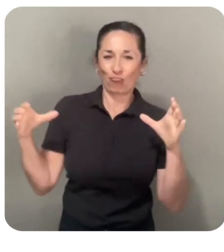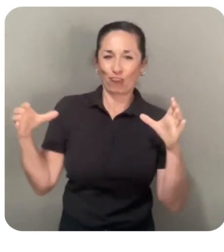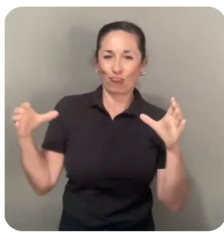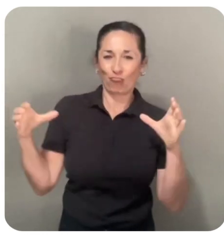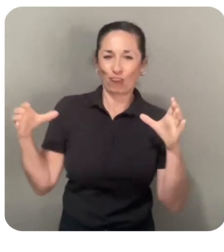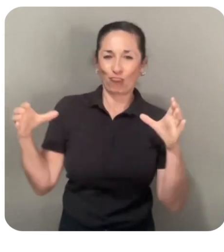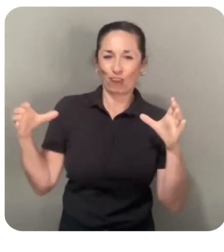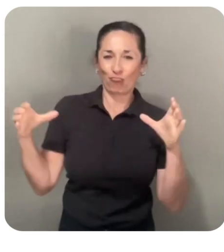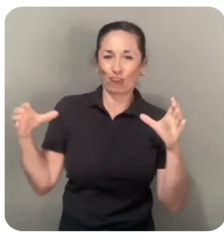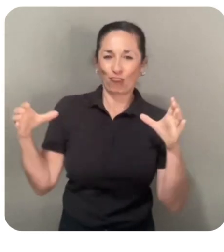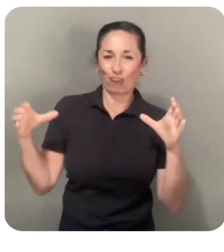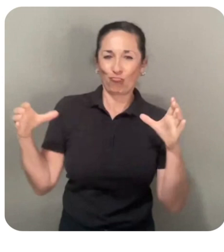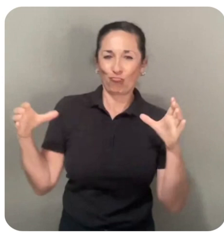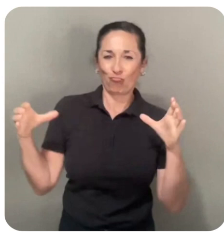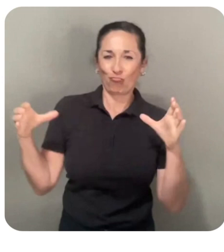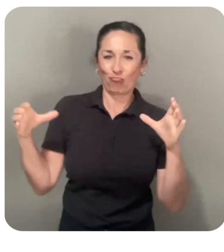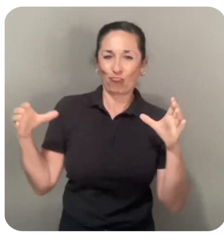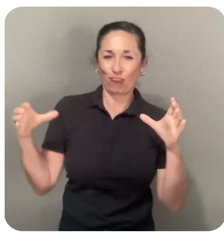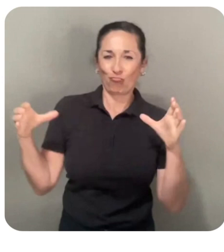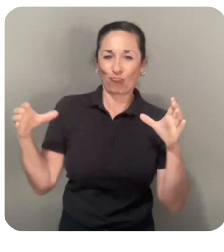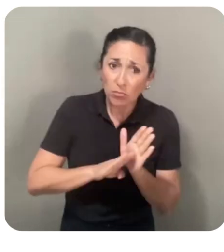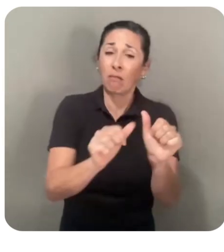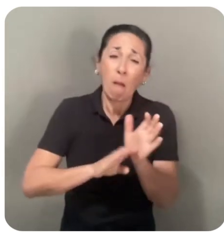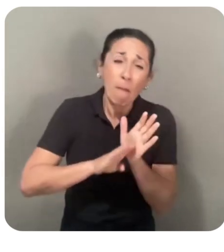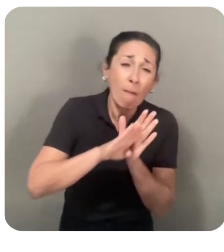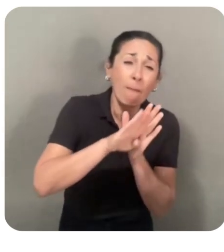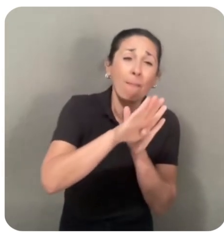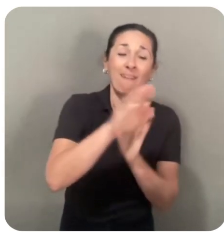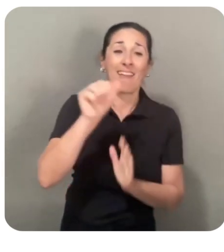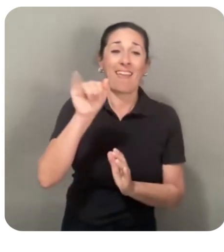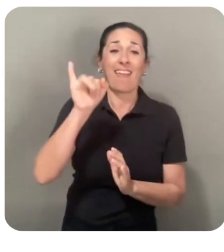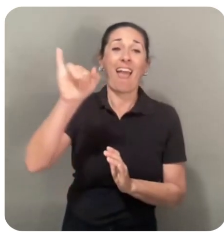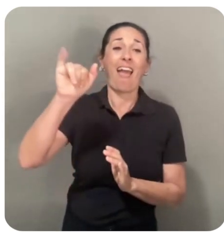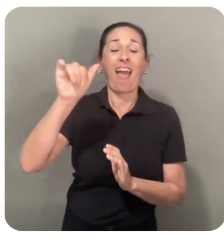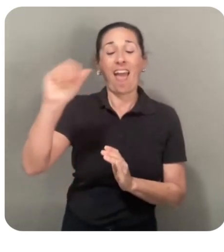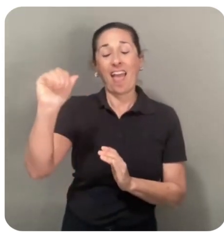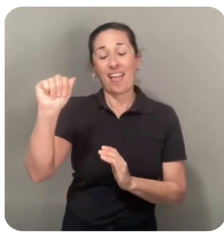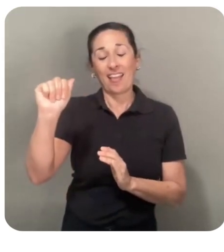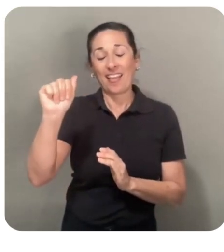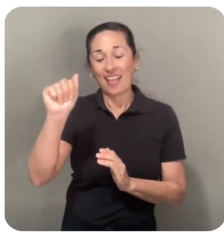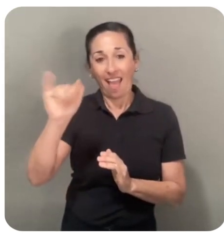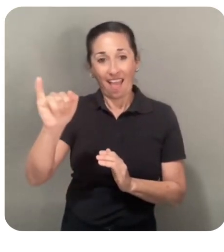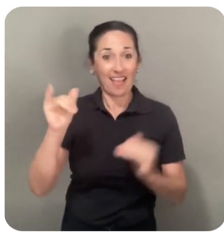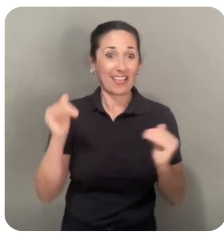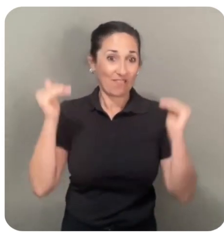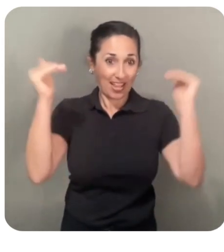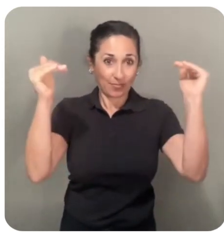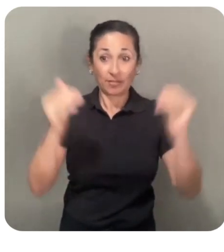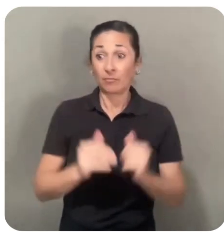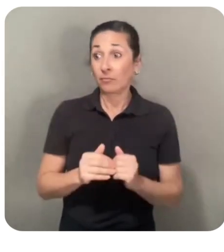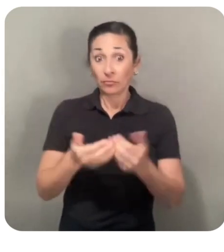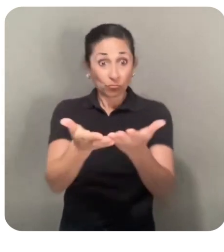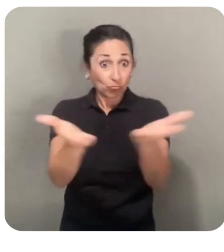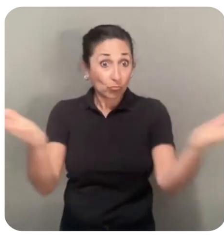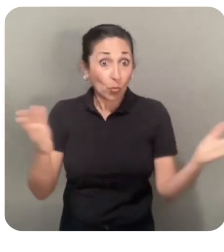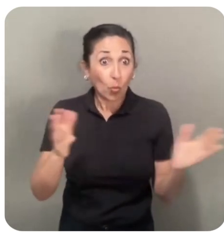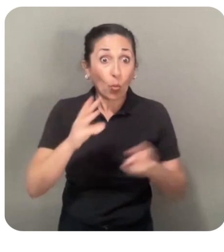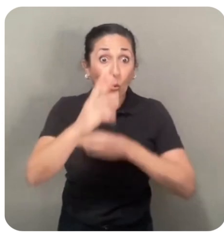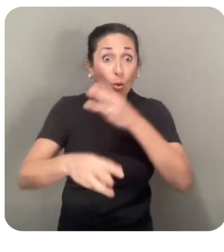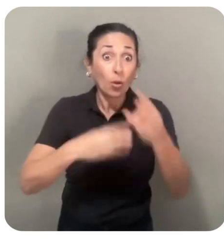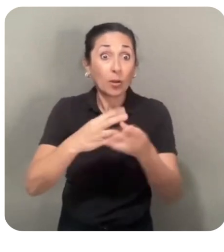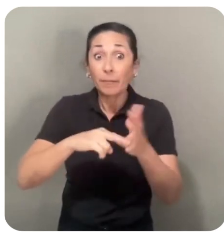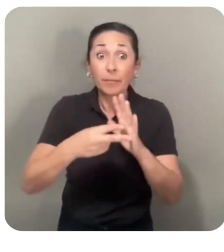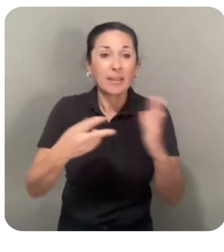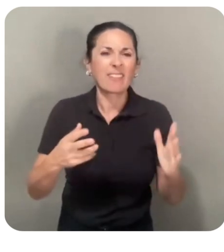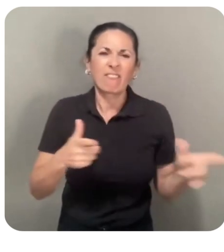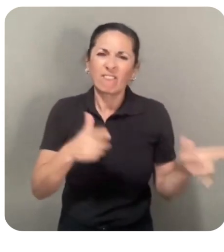driving progress, and accelerating AI advancement. And for the world, this means faster innovation